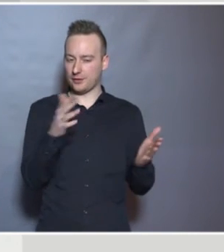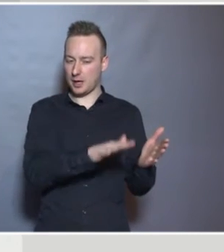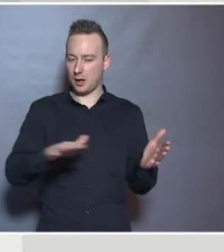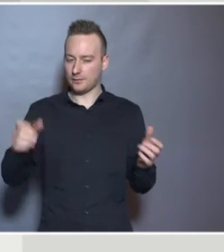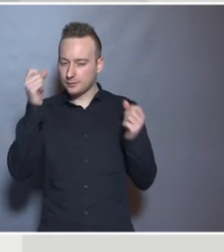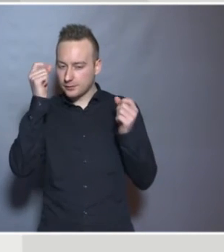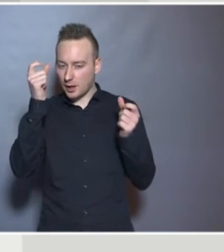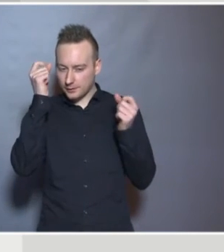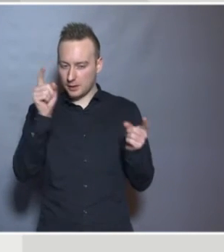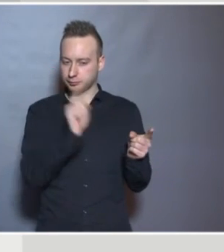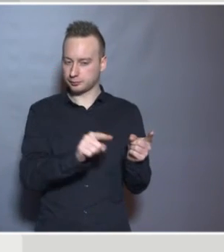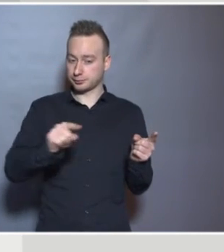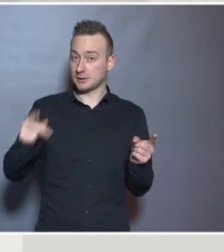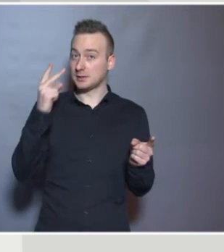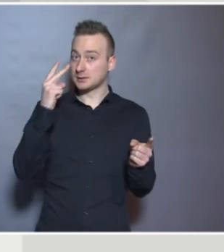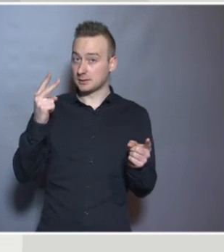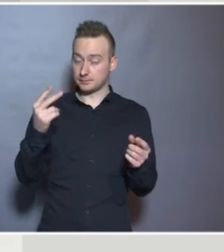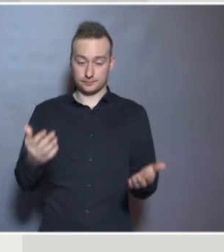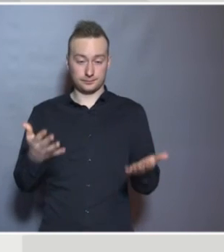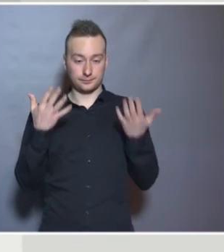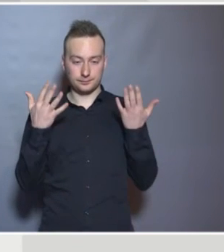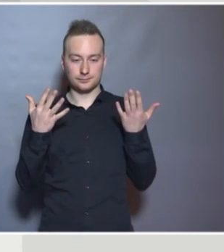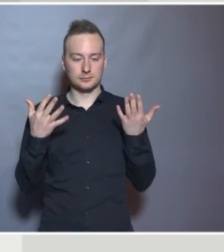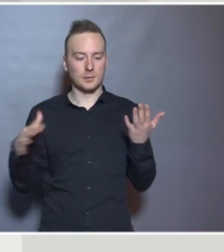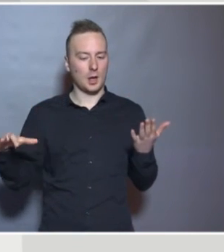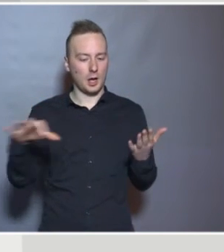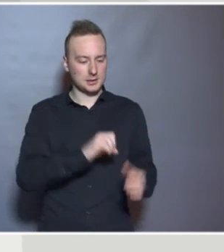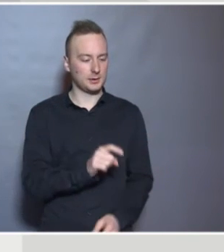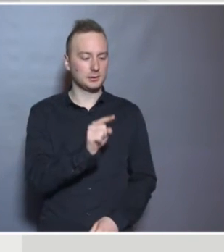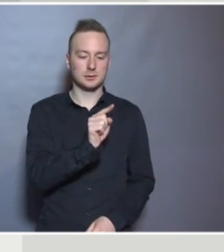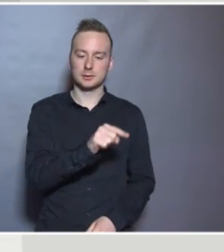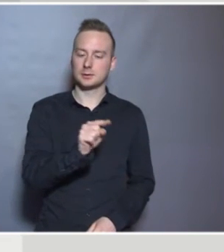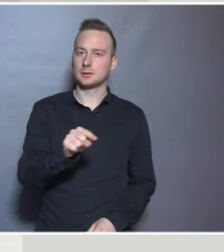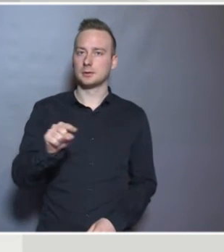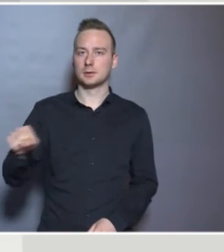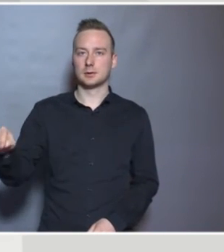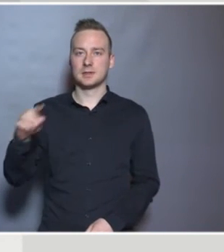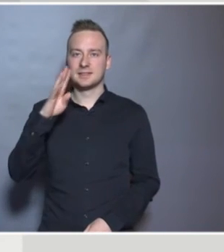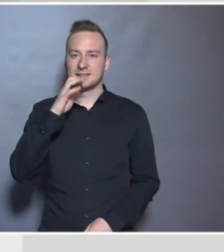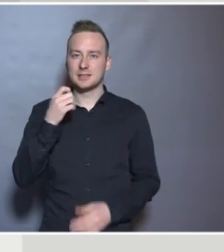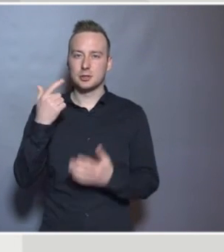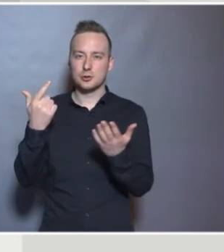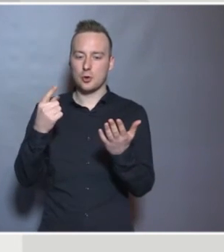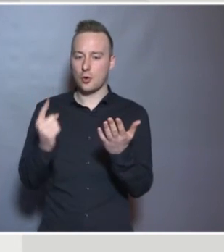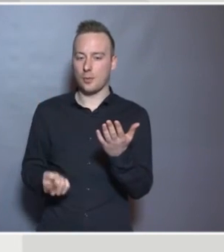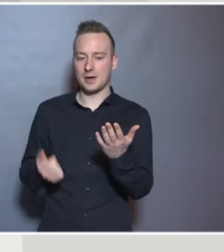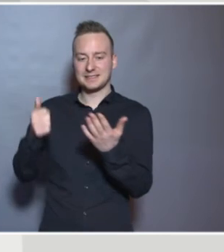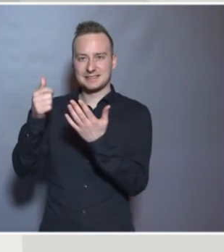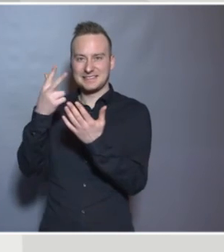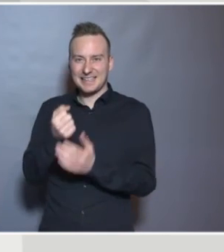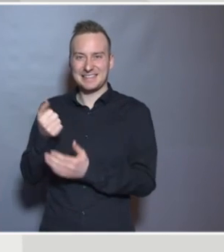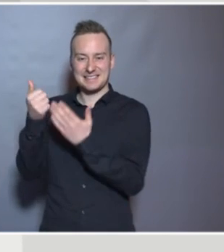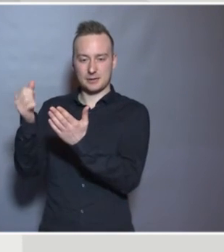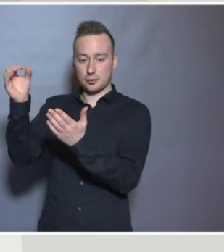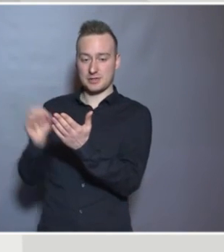we can see that across all of the 28 countries, 97.36% of the